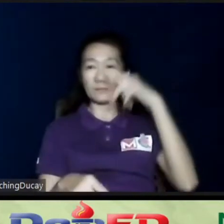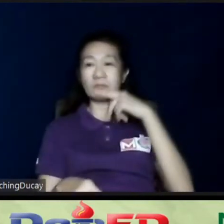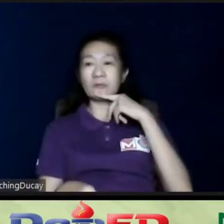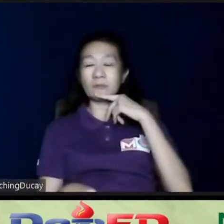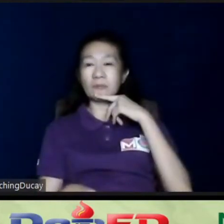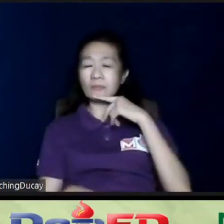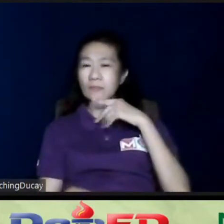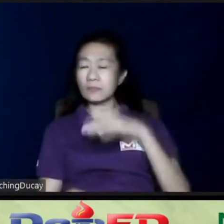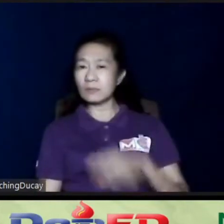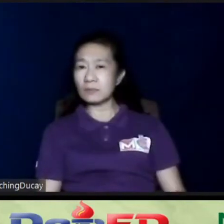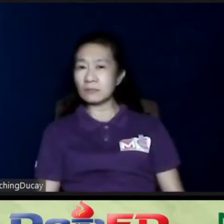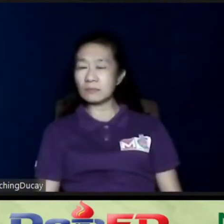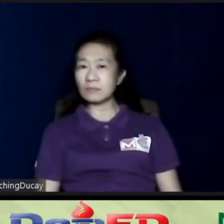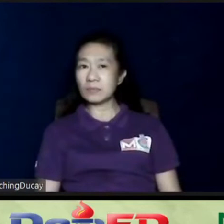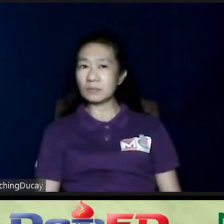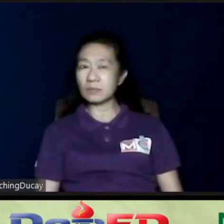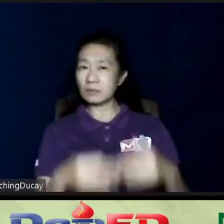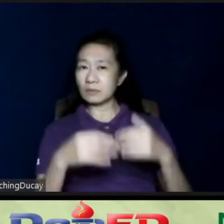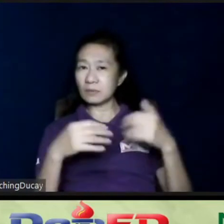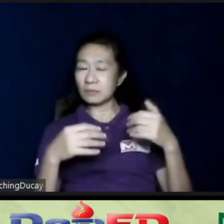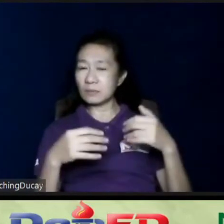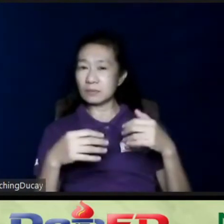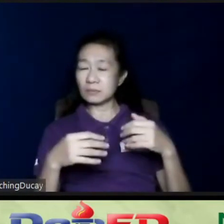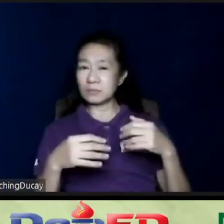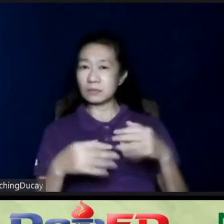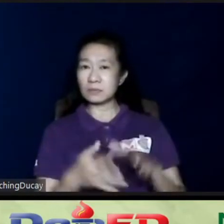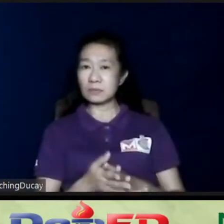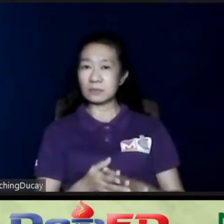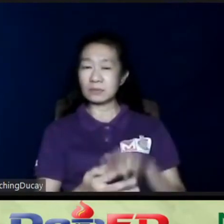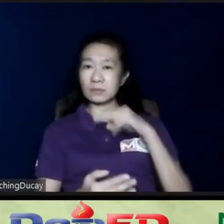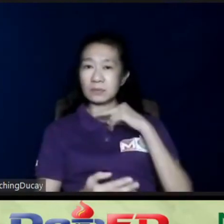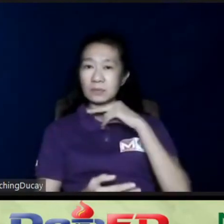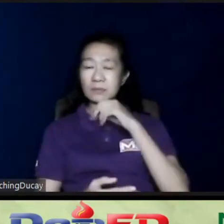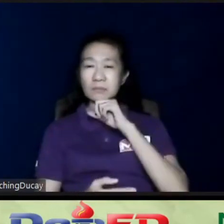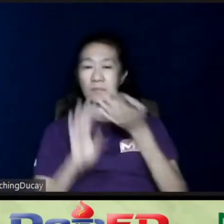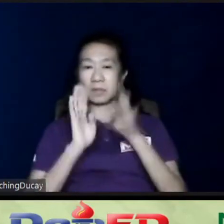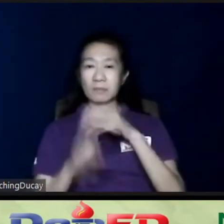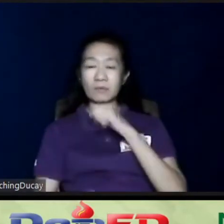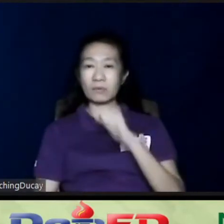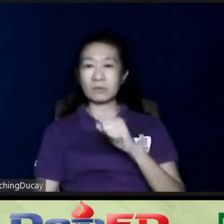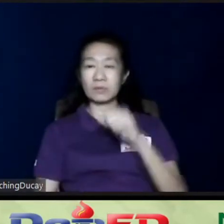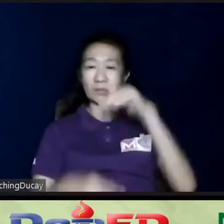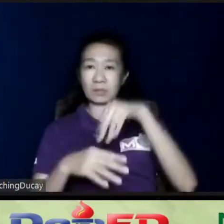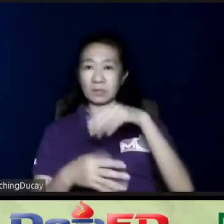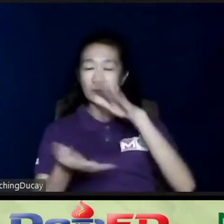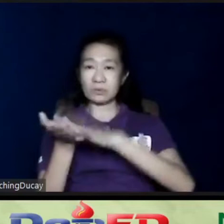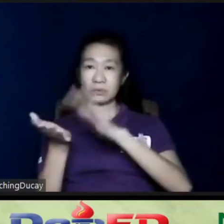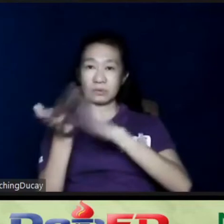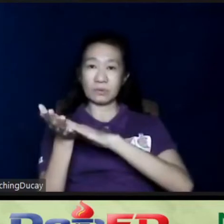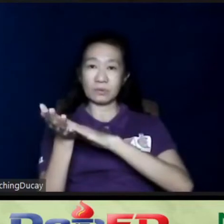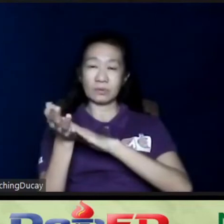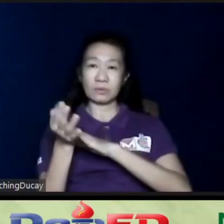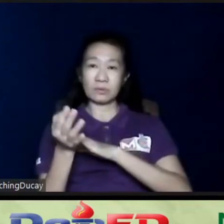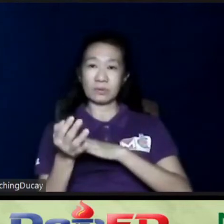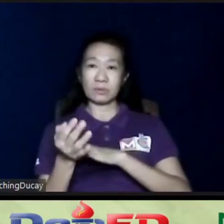point from school. Hindi po yung tatanda na yung mga bata sa school ay ang